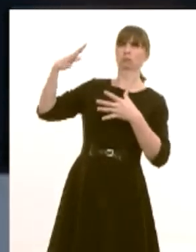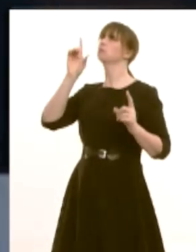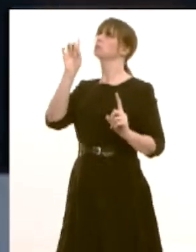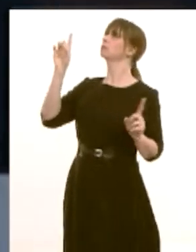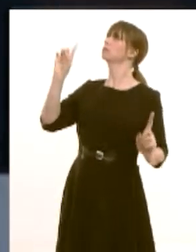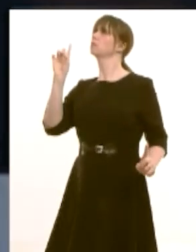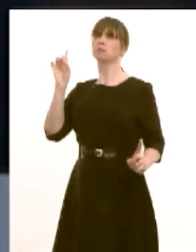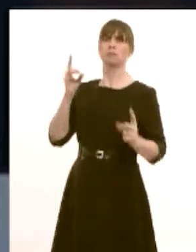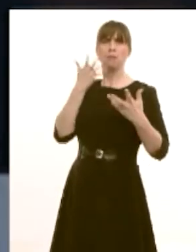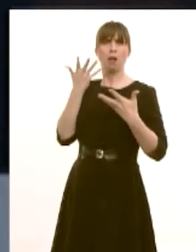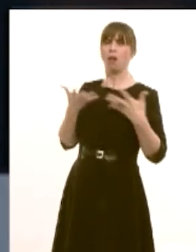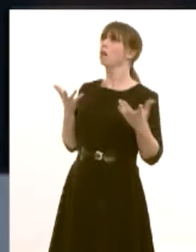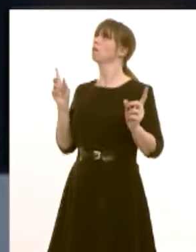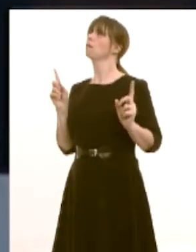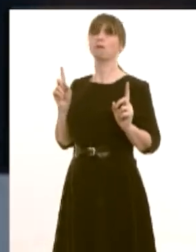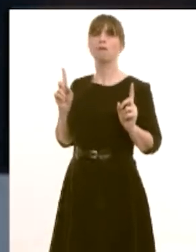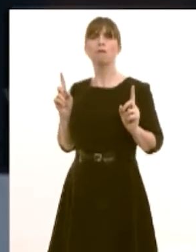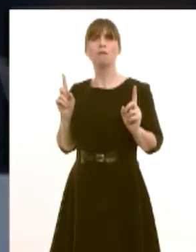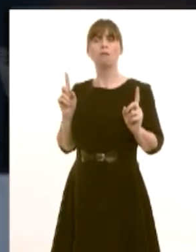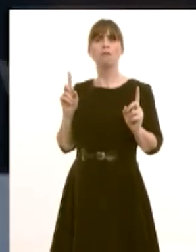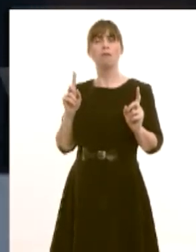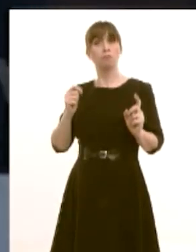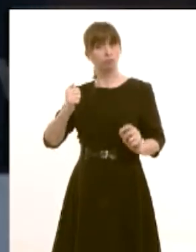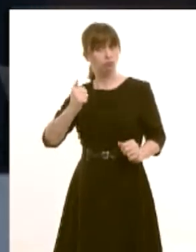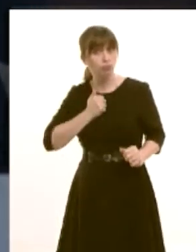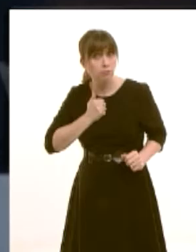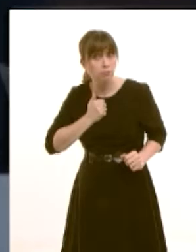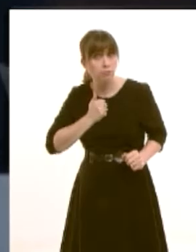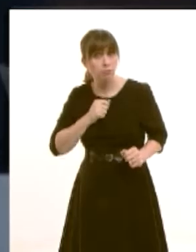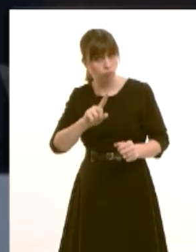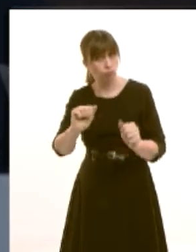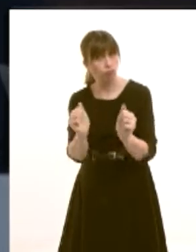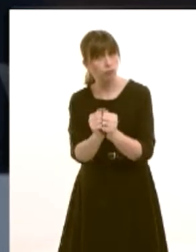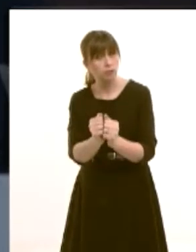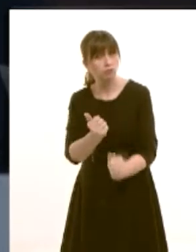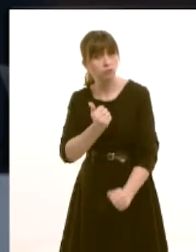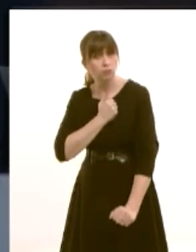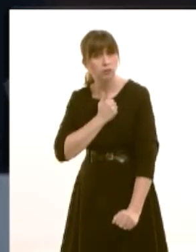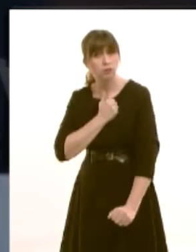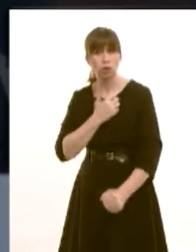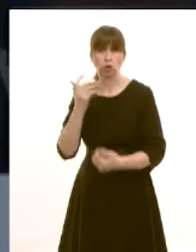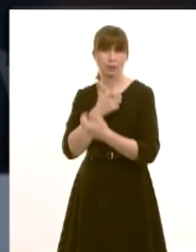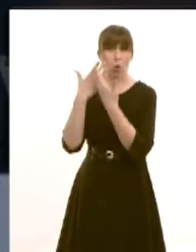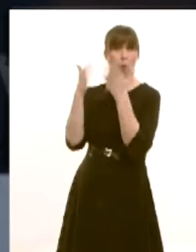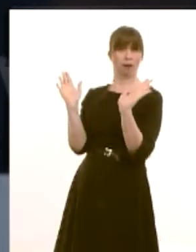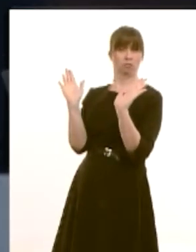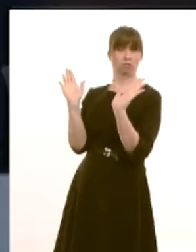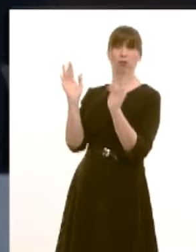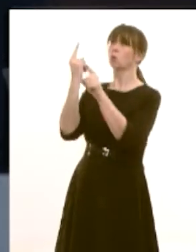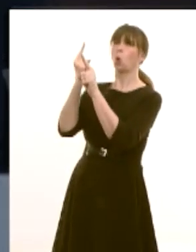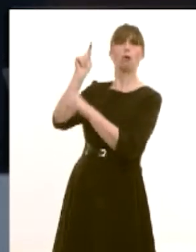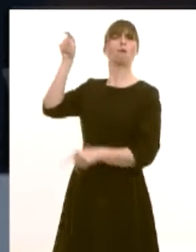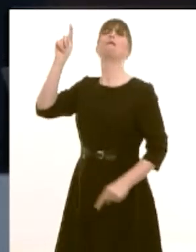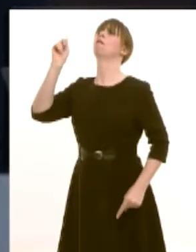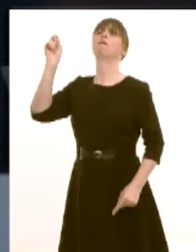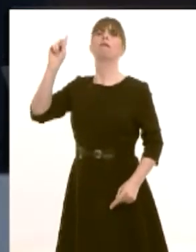issues that are coming forward. First Minister, would you agree with me that it would serve greatly the cause of transparency if the leaders of local